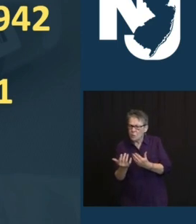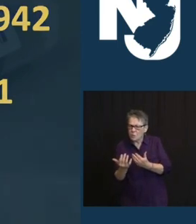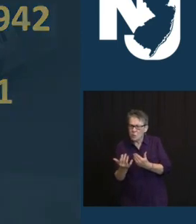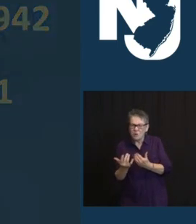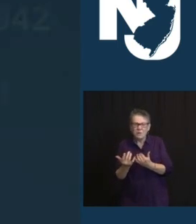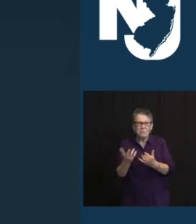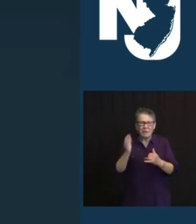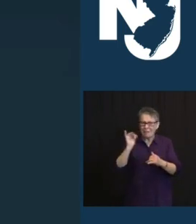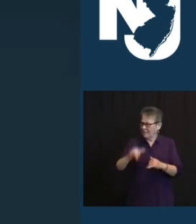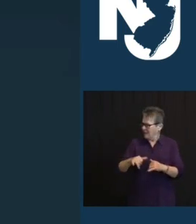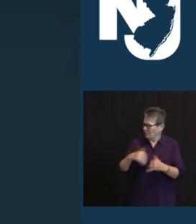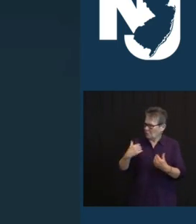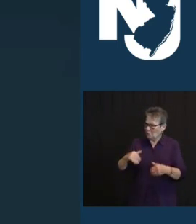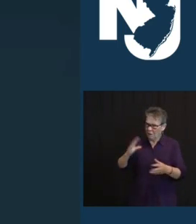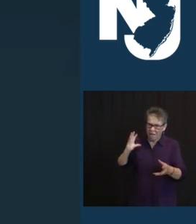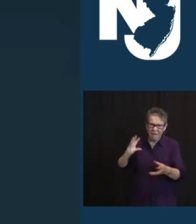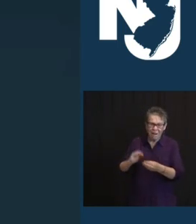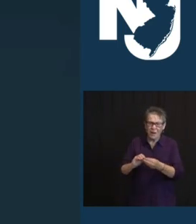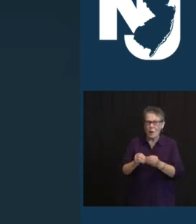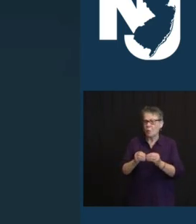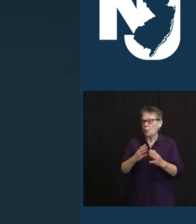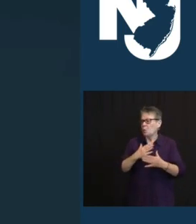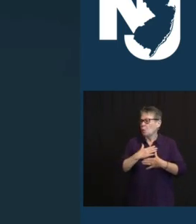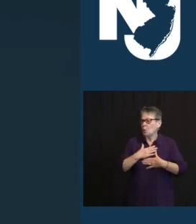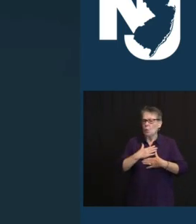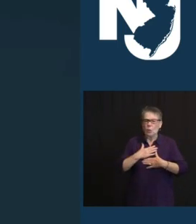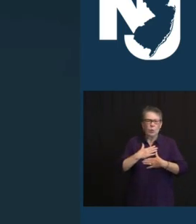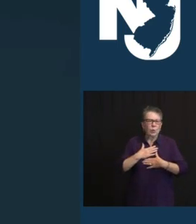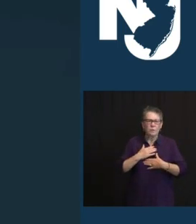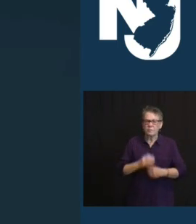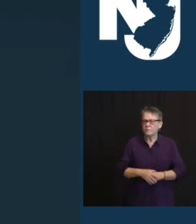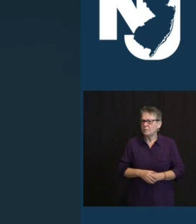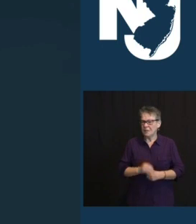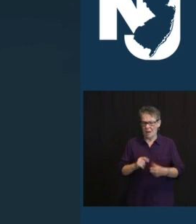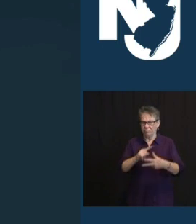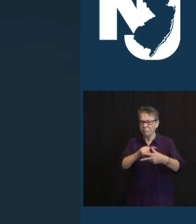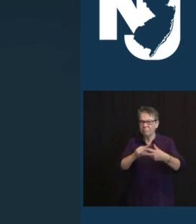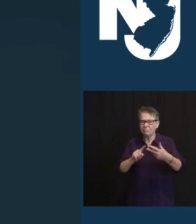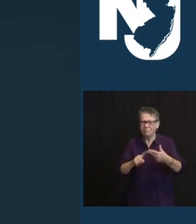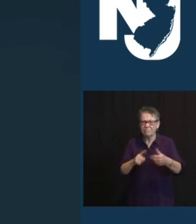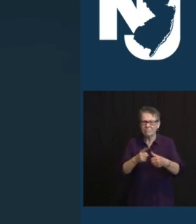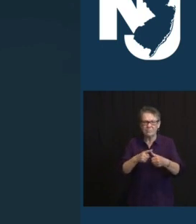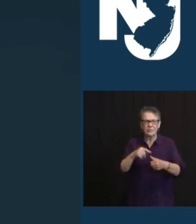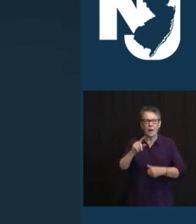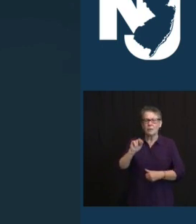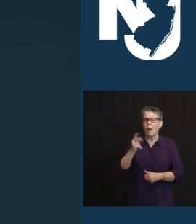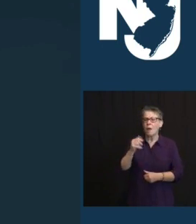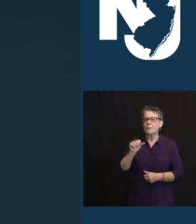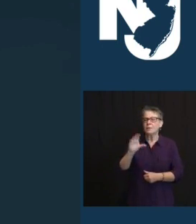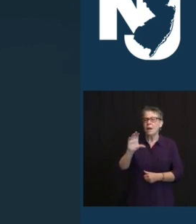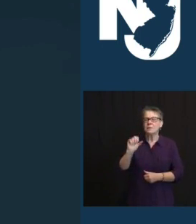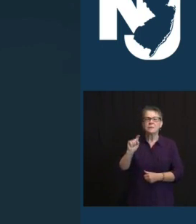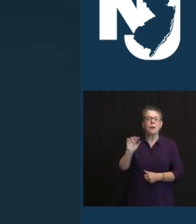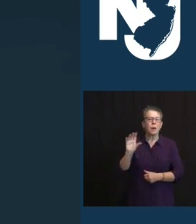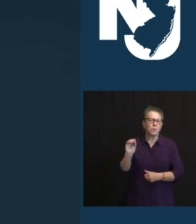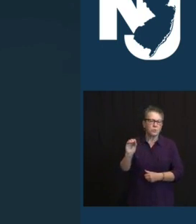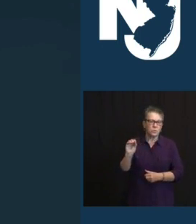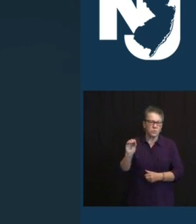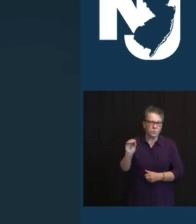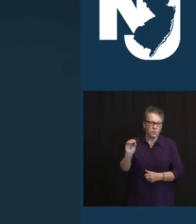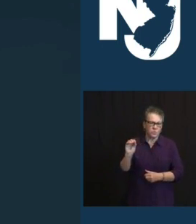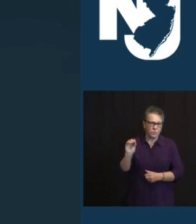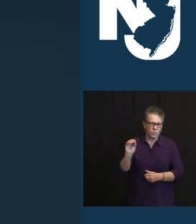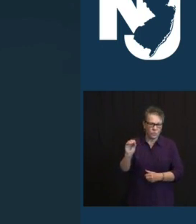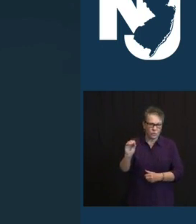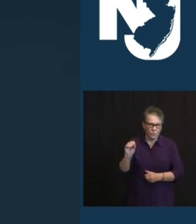LOST. WE'RE GOING TO START BY HONORING THIS GUY, THE LIFE OF THOMAS COSTELLO OF THE WHITING AREA OF MANCHESTER TOWNSHIP AND OCEAN